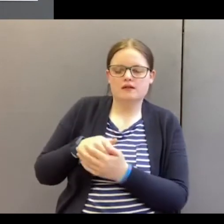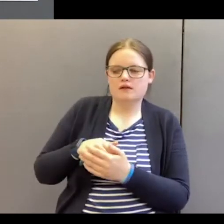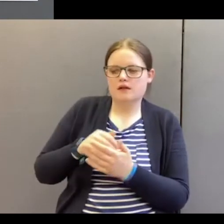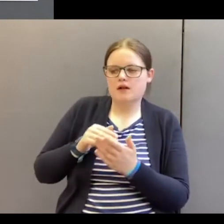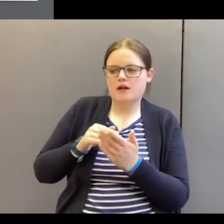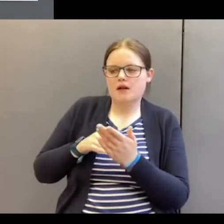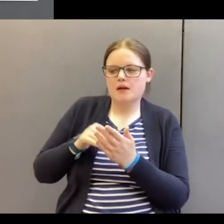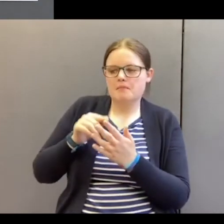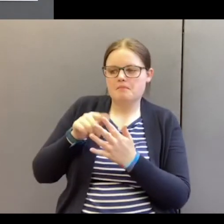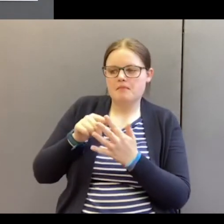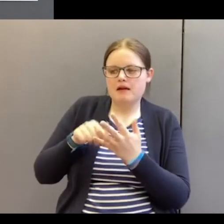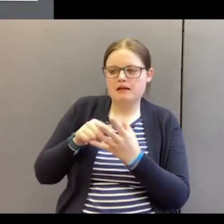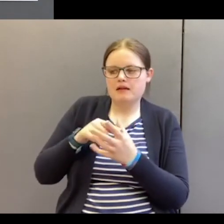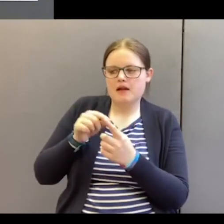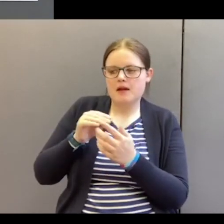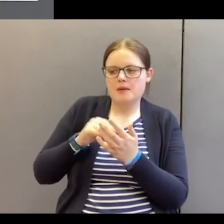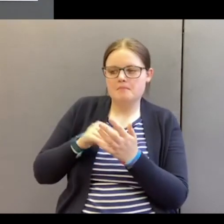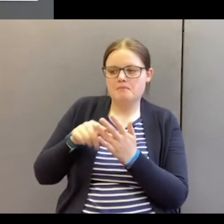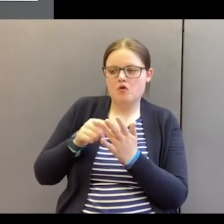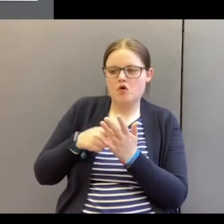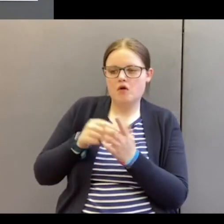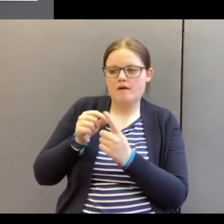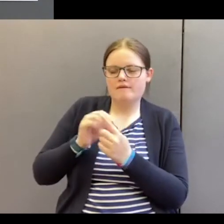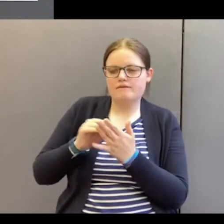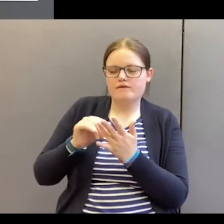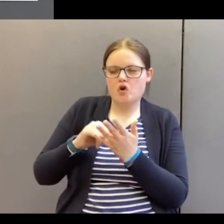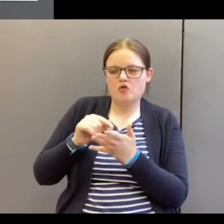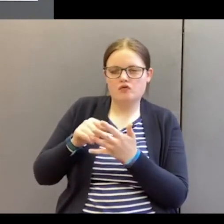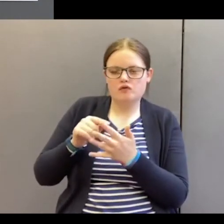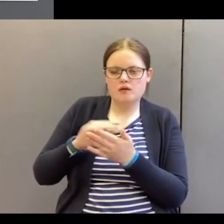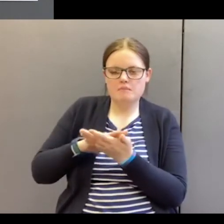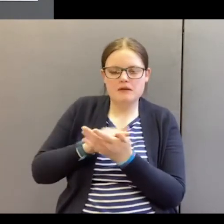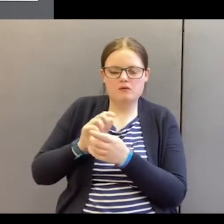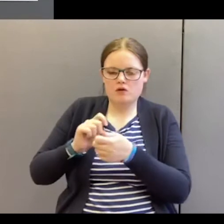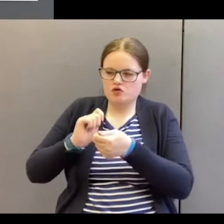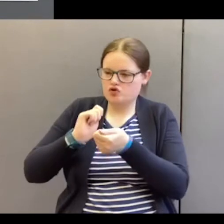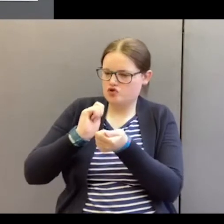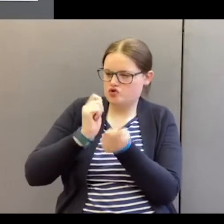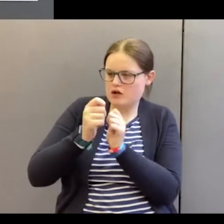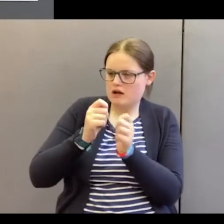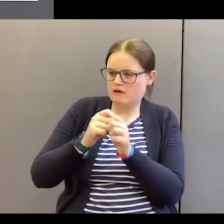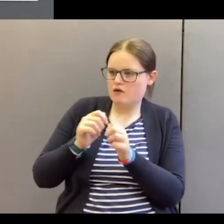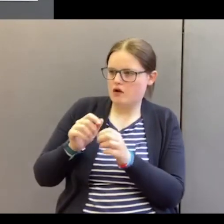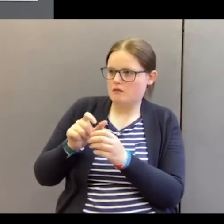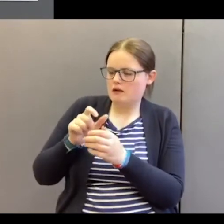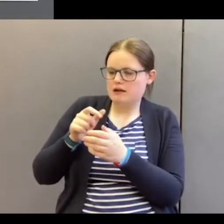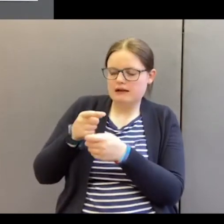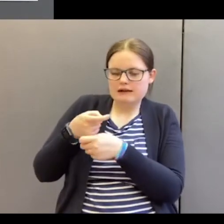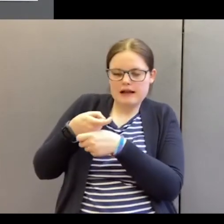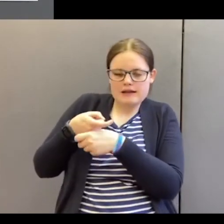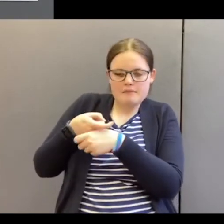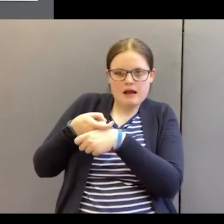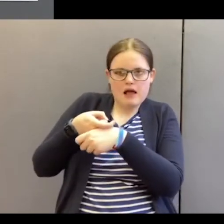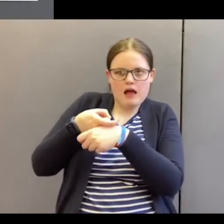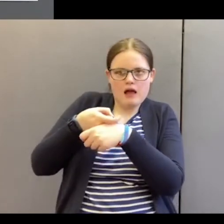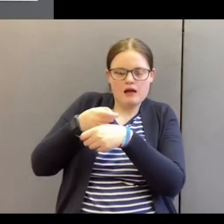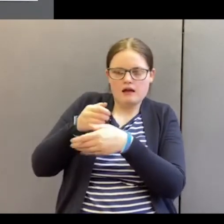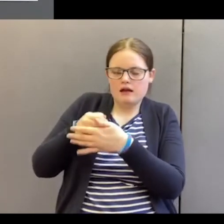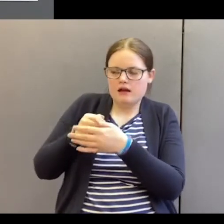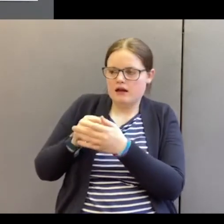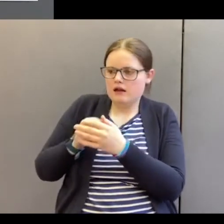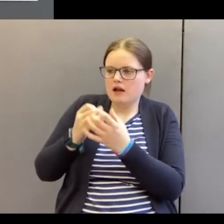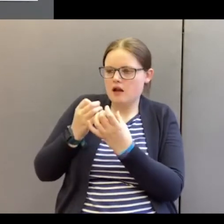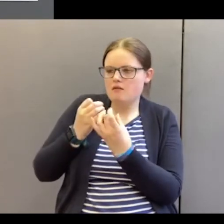Metamorphose. To be changed from a caterpillar into a beautiful